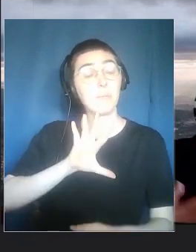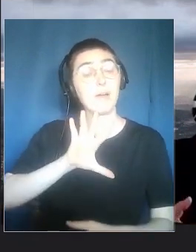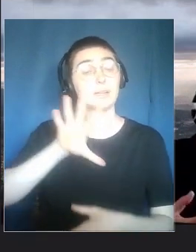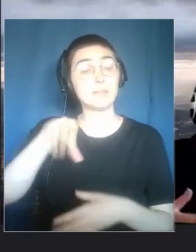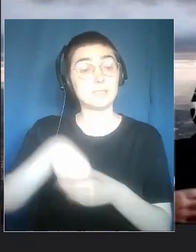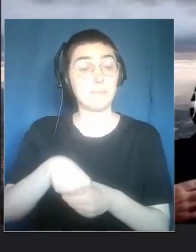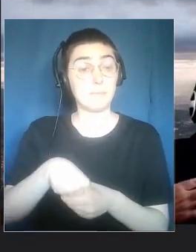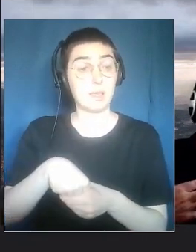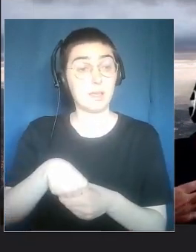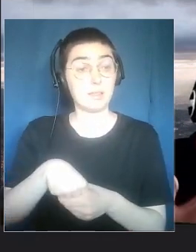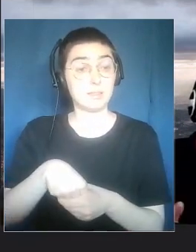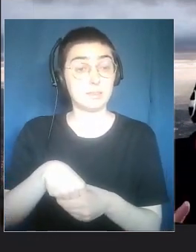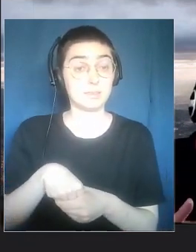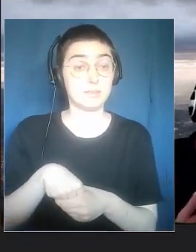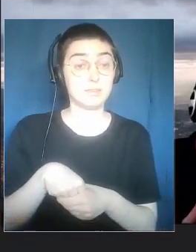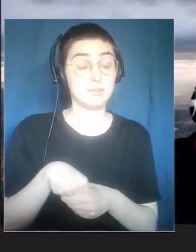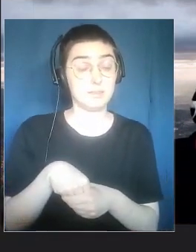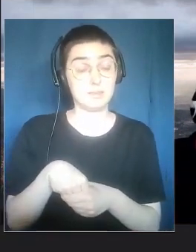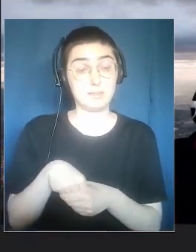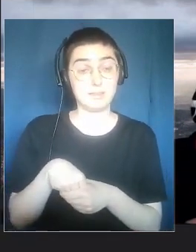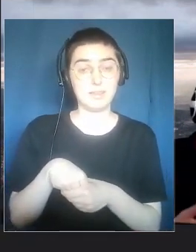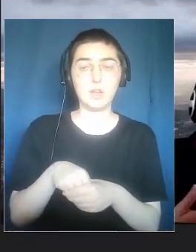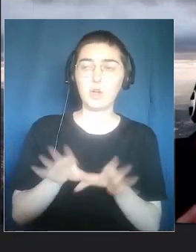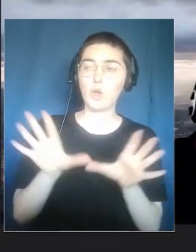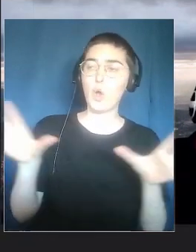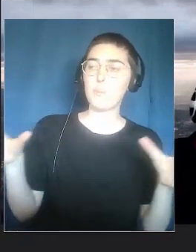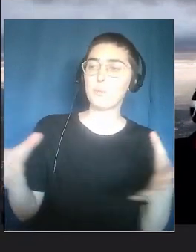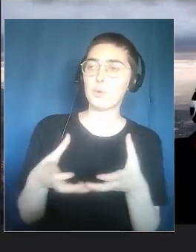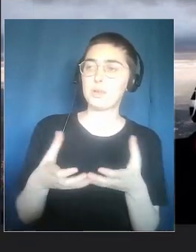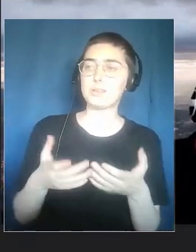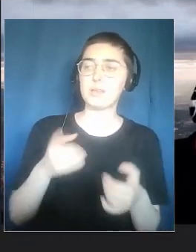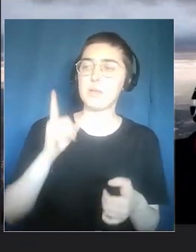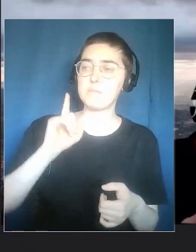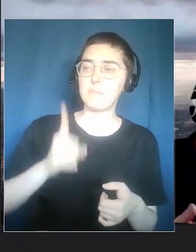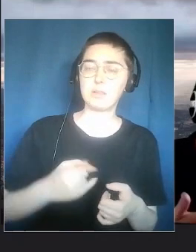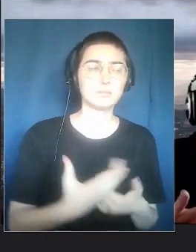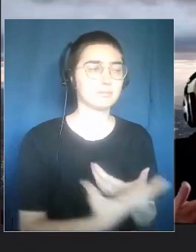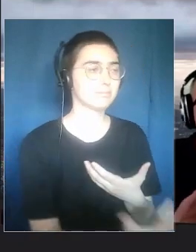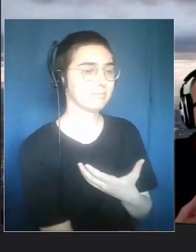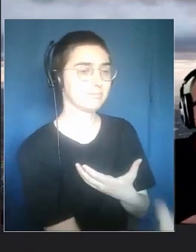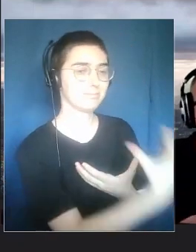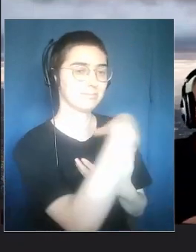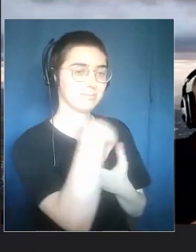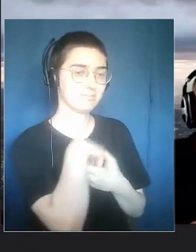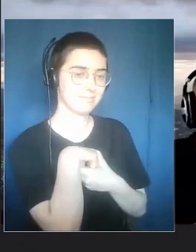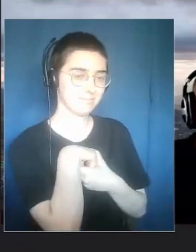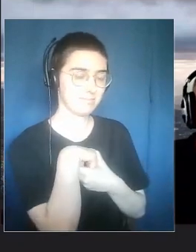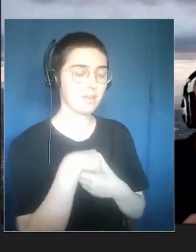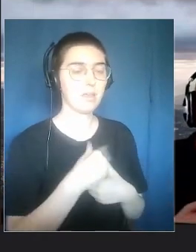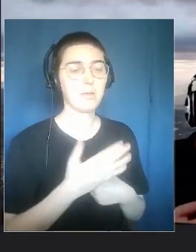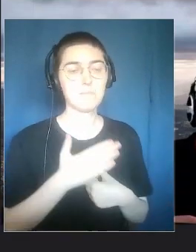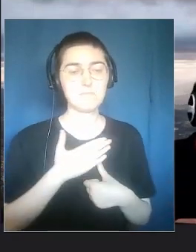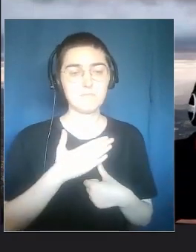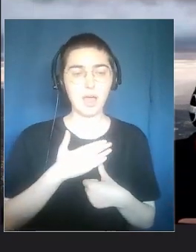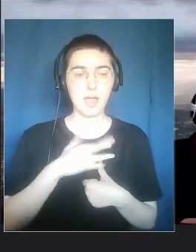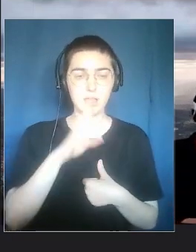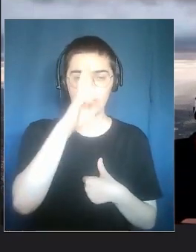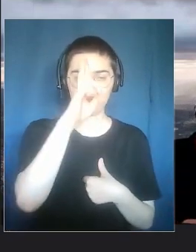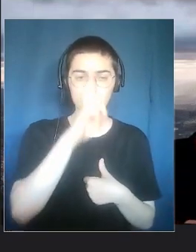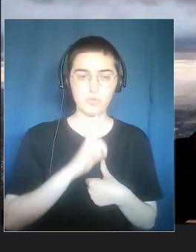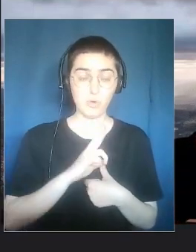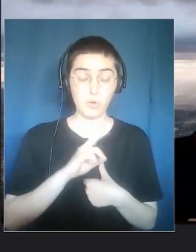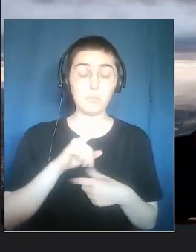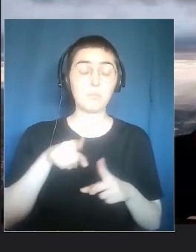like in anthropology, the participant-observator,